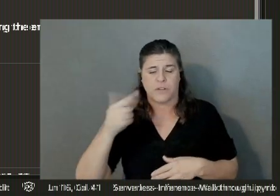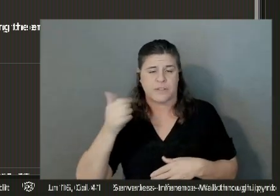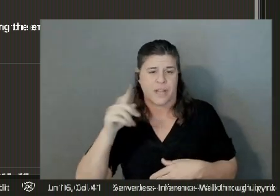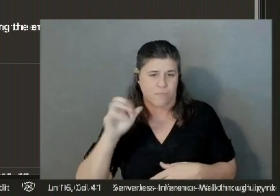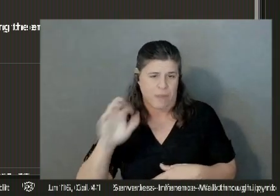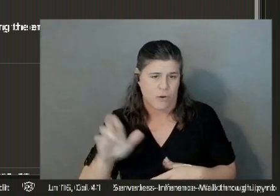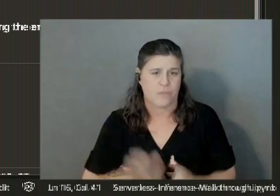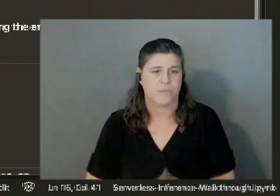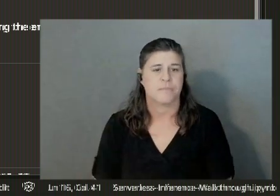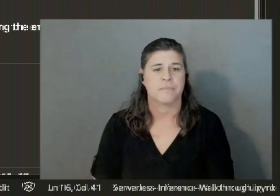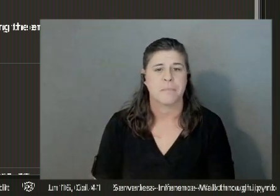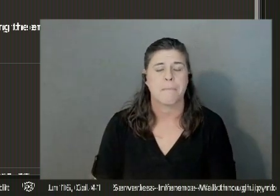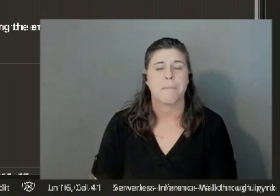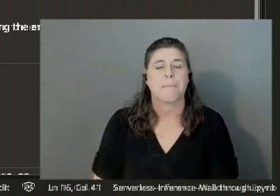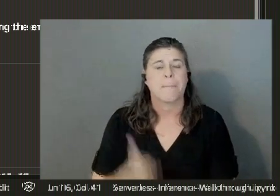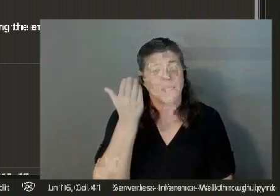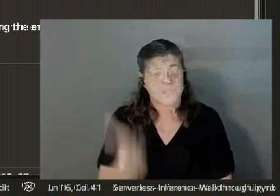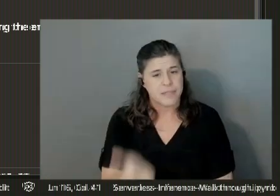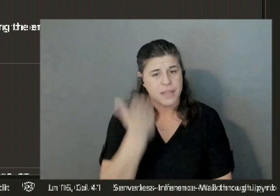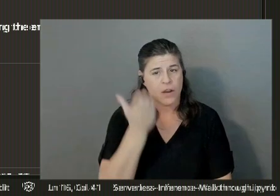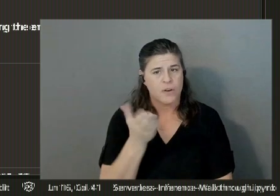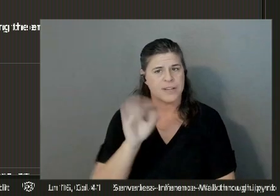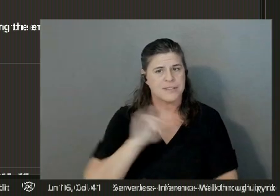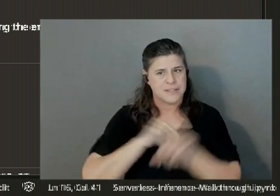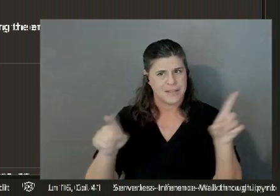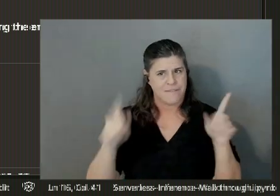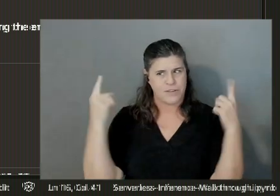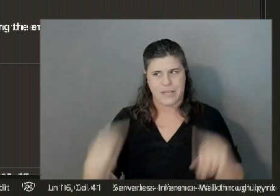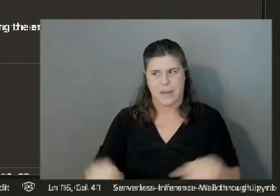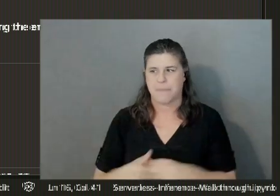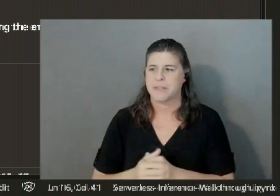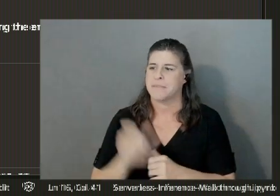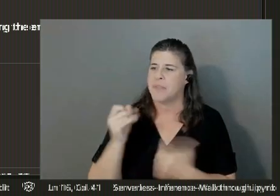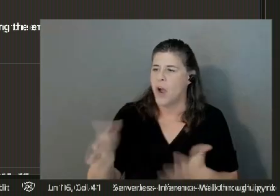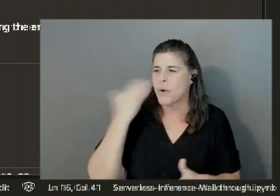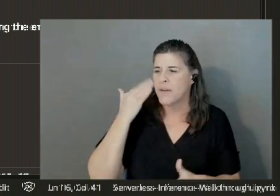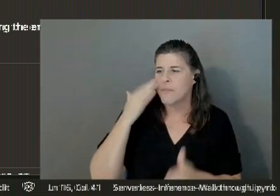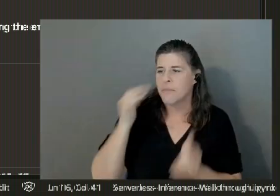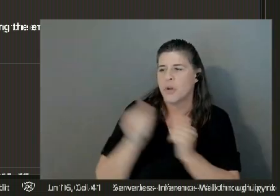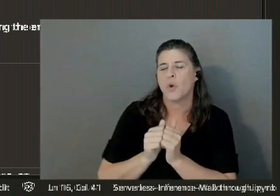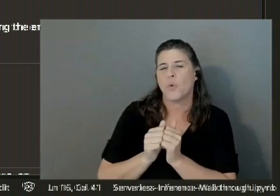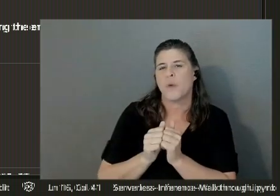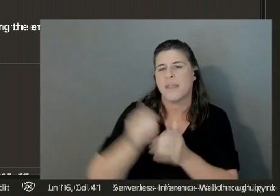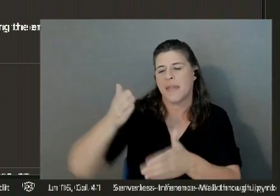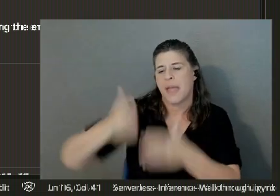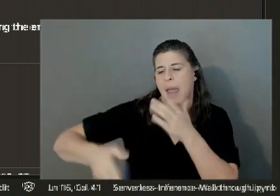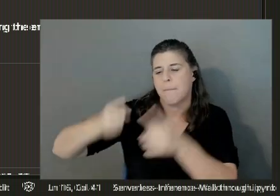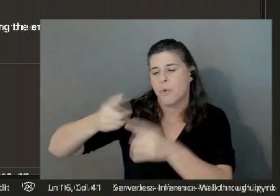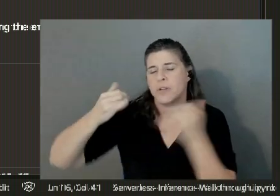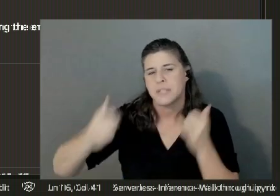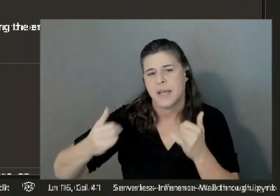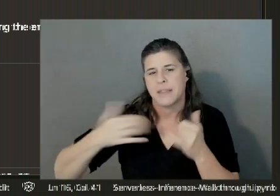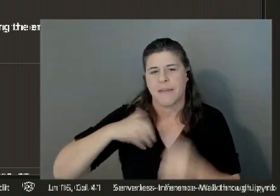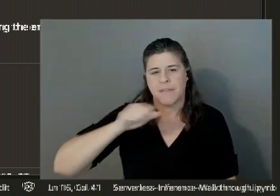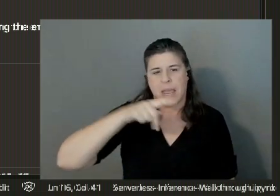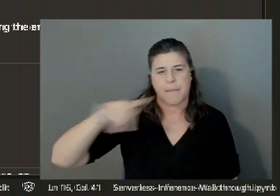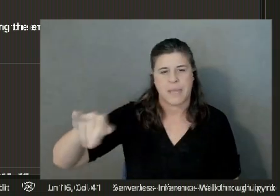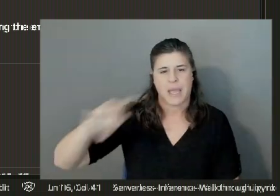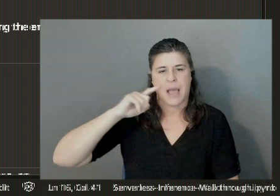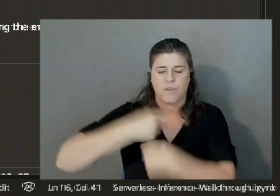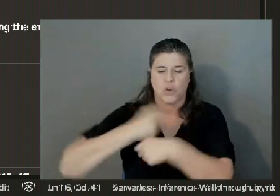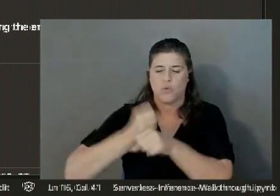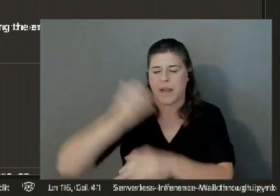So here is where the difference happens. So if you're familiar with creating endpoints today, there is a API for creating the endpoint config,